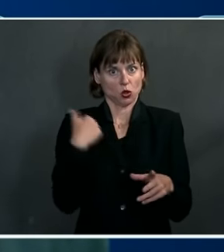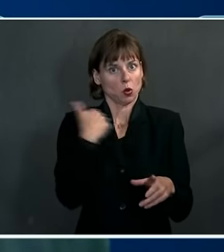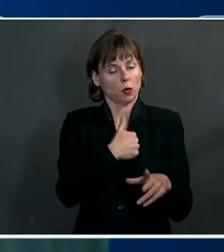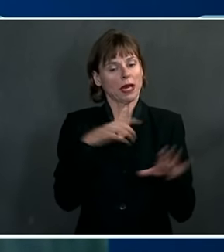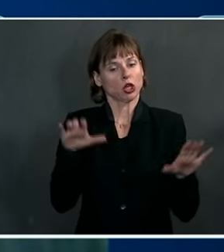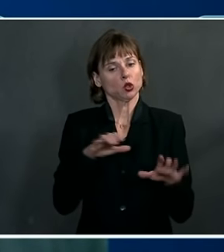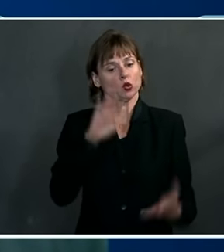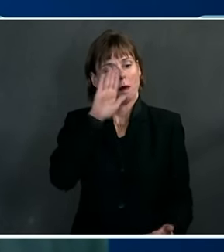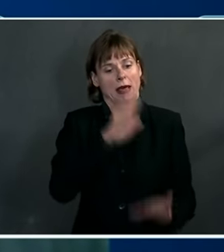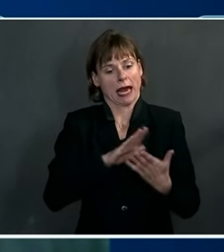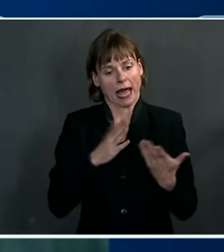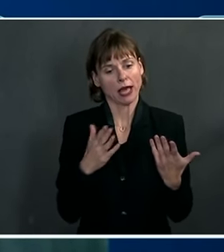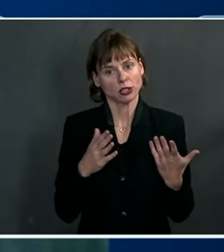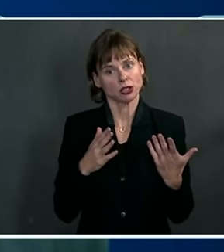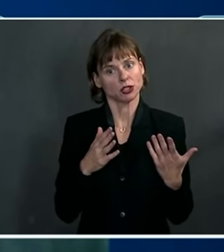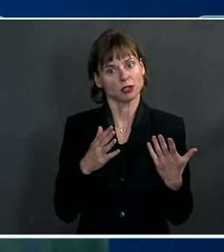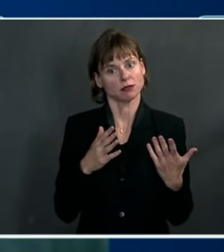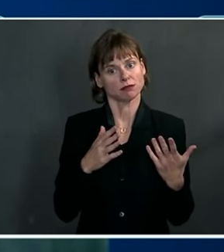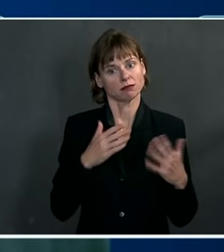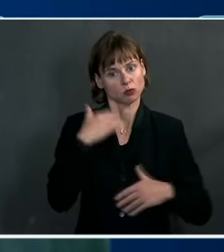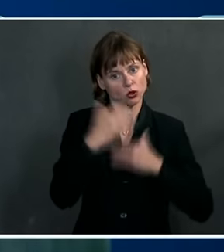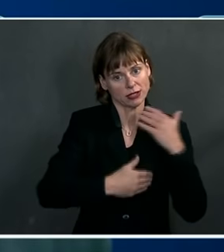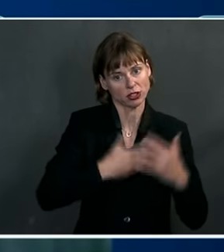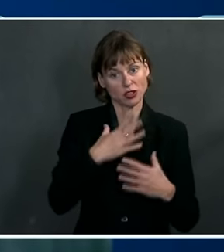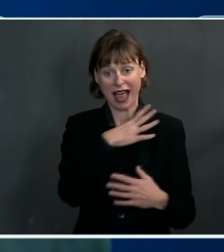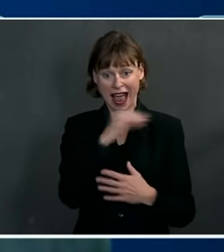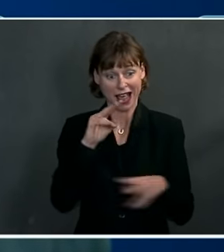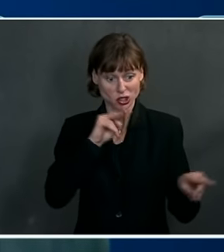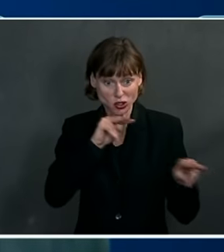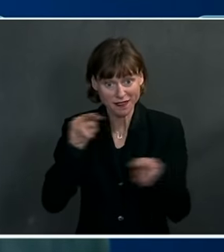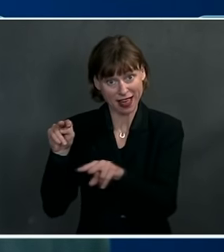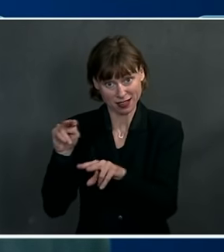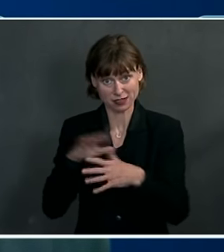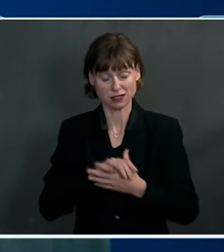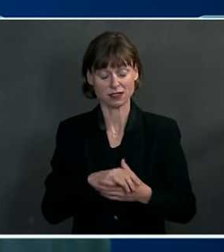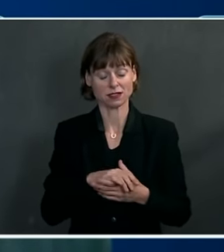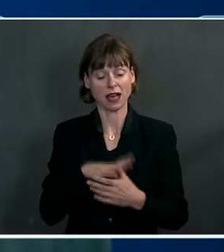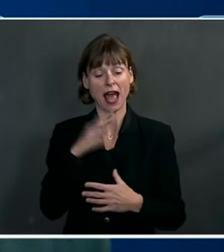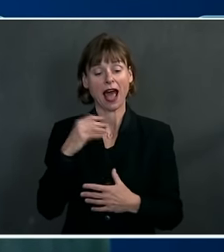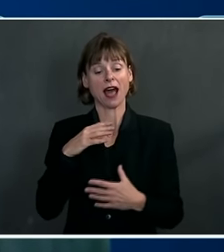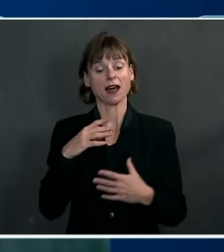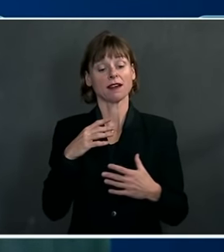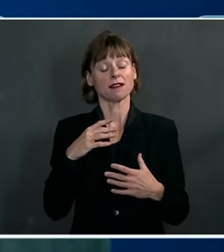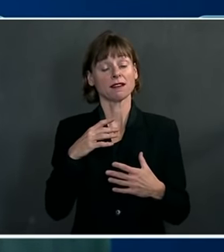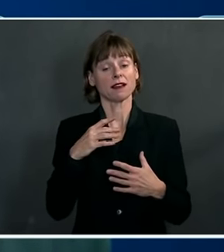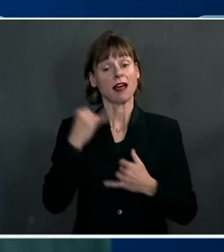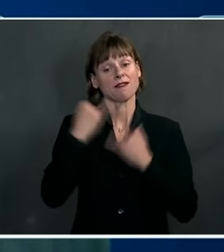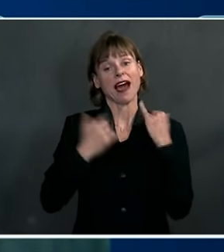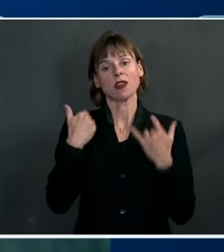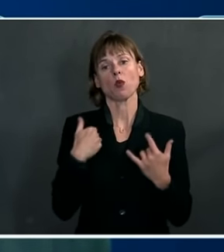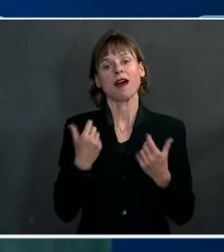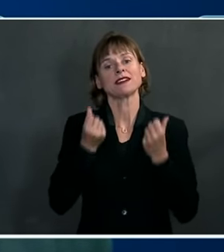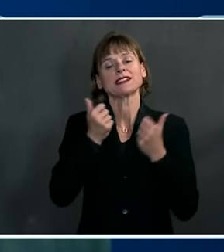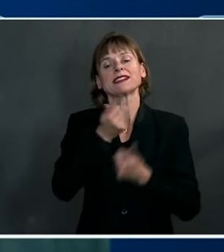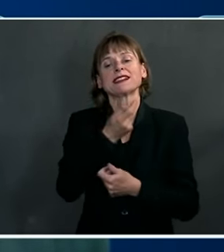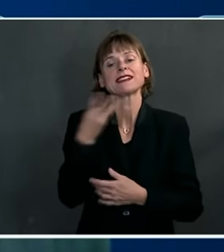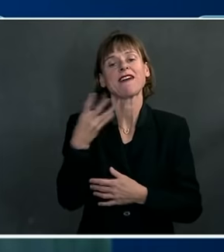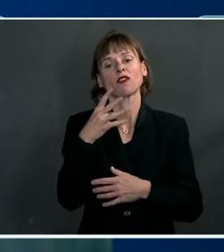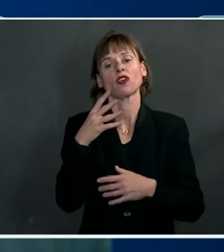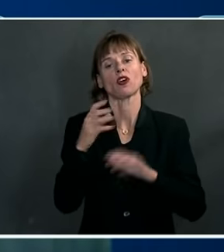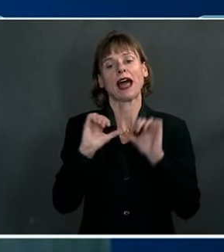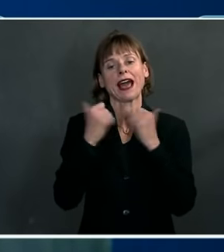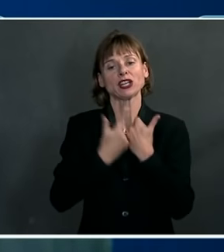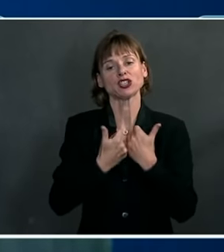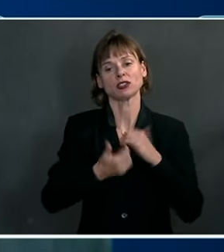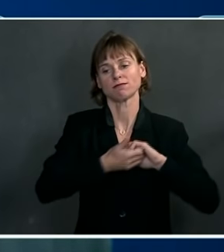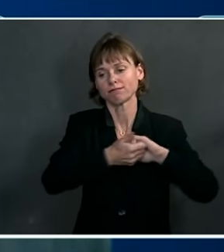mitigation measures, the vaccination, do the surveillance. And then finally, we have cross-agency collaborations with CDC, NIH,